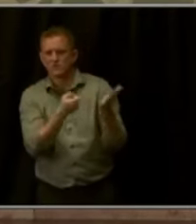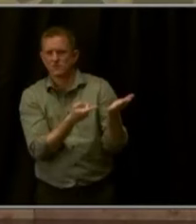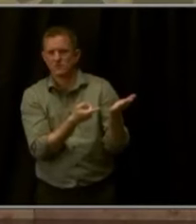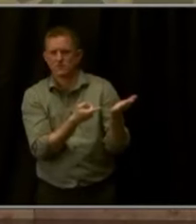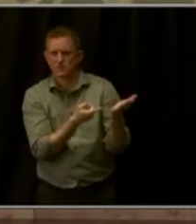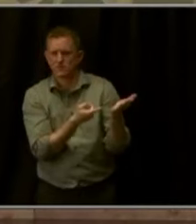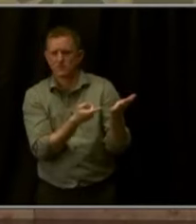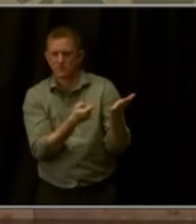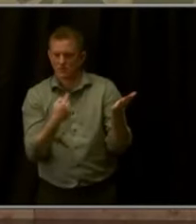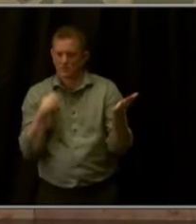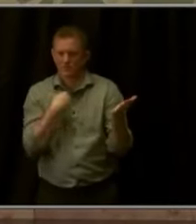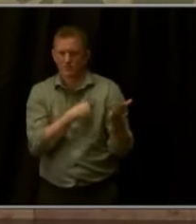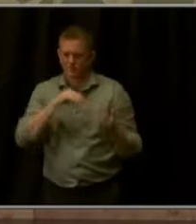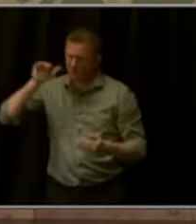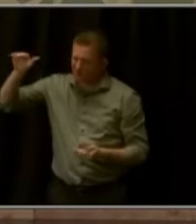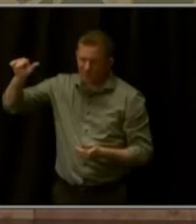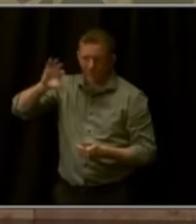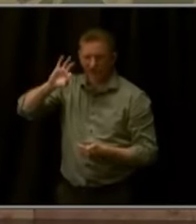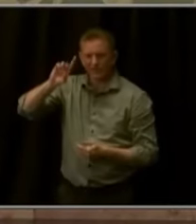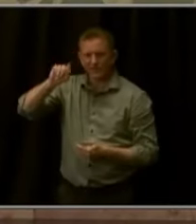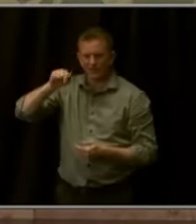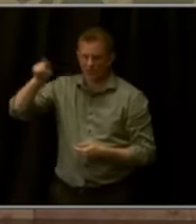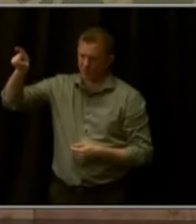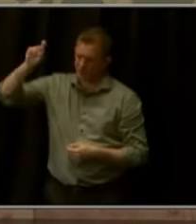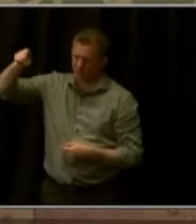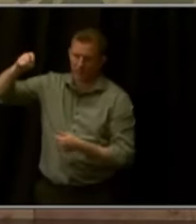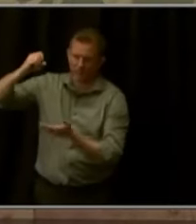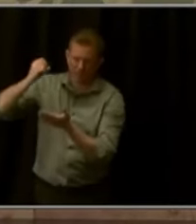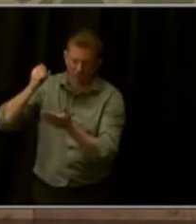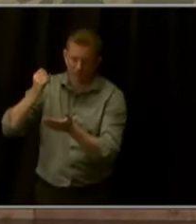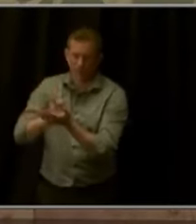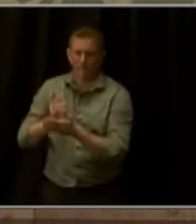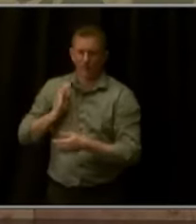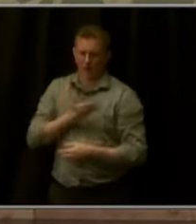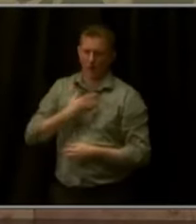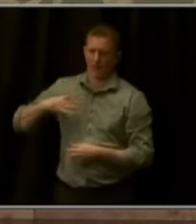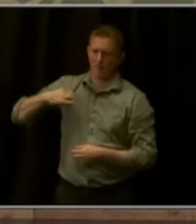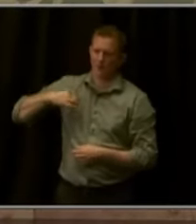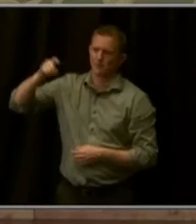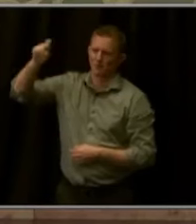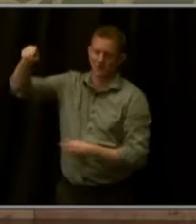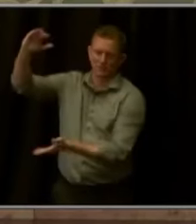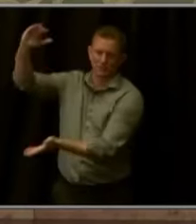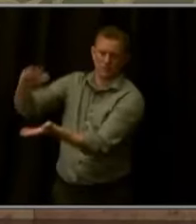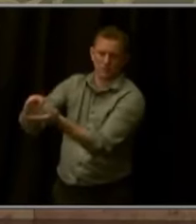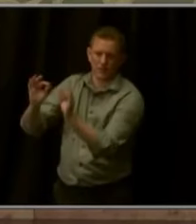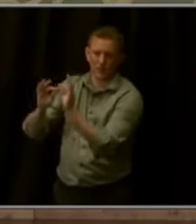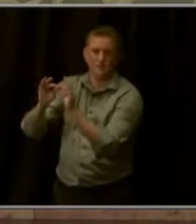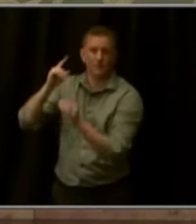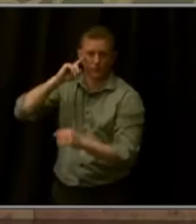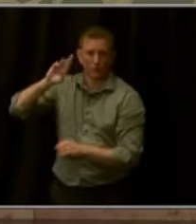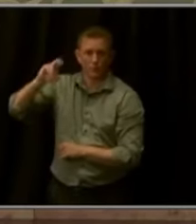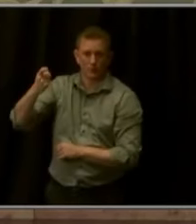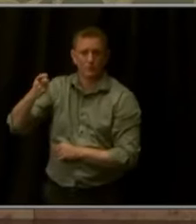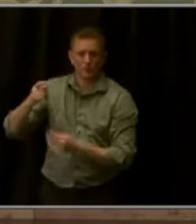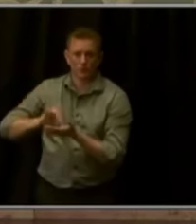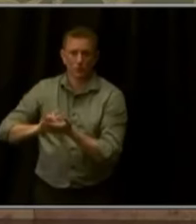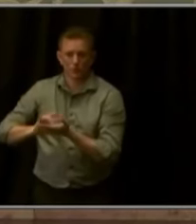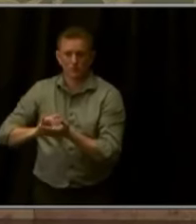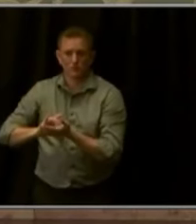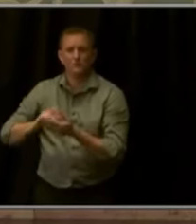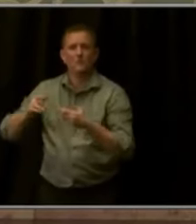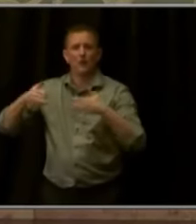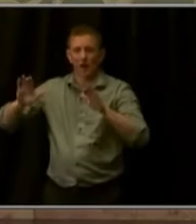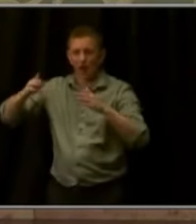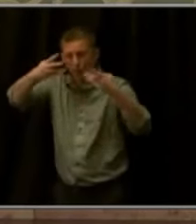approve our application to reduce lower cost through to allow more for lower cost prescription drugs by importing prescription drugs from Canada